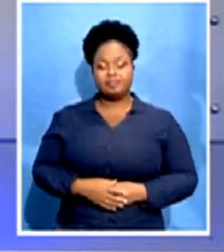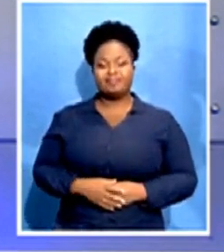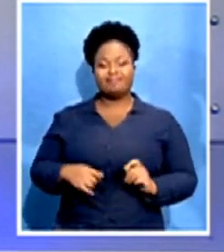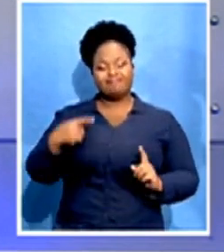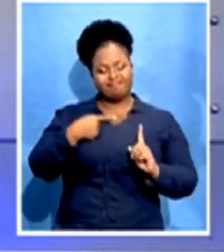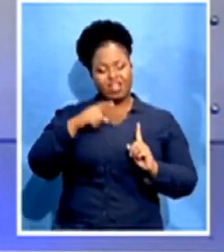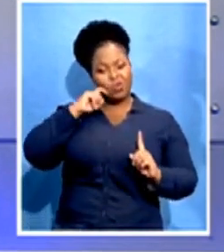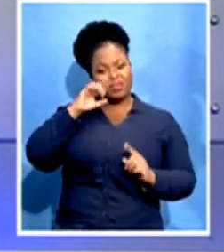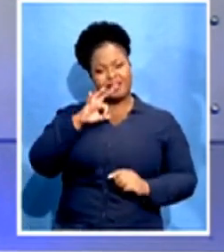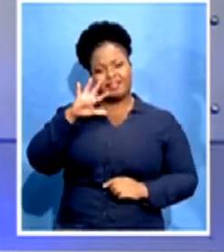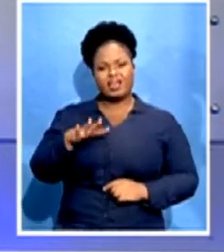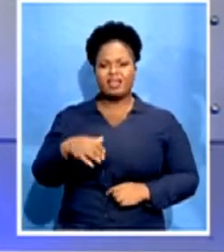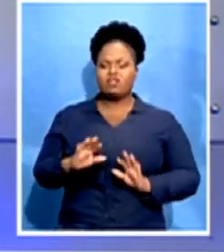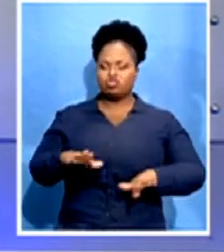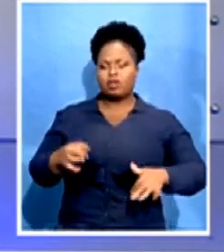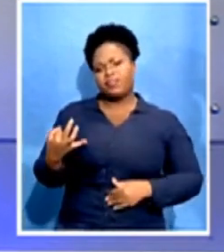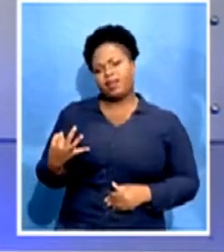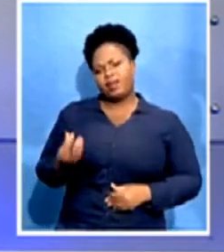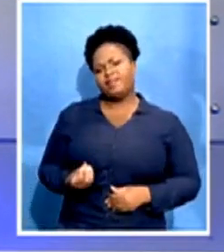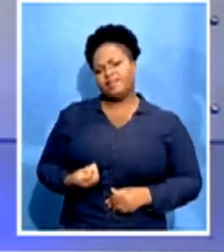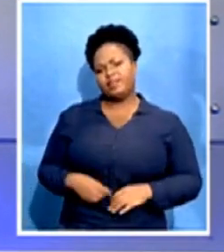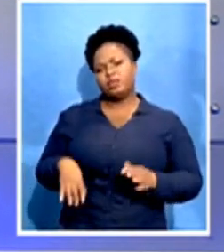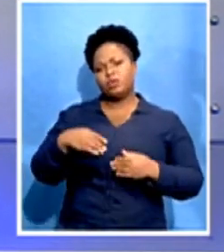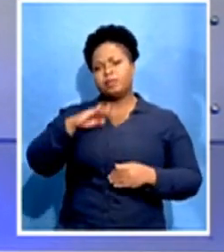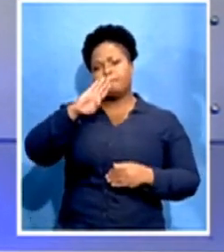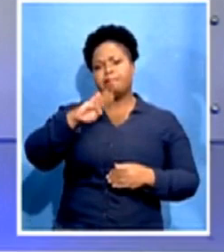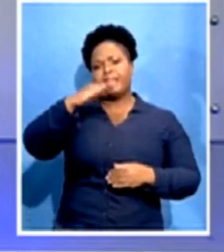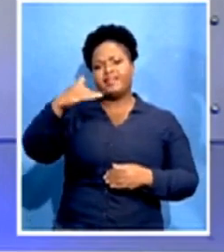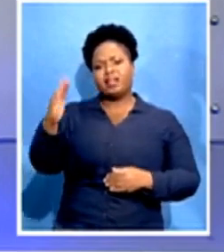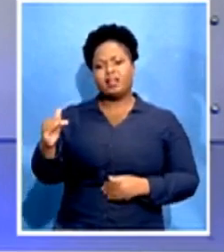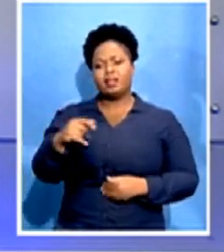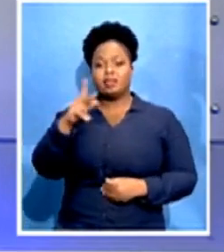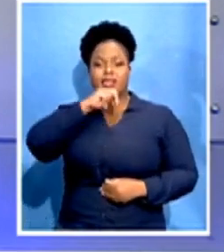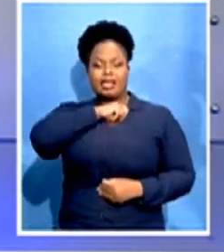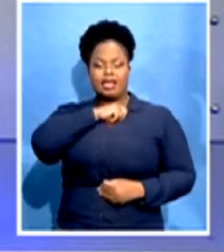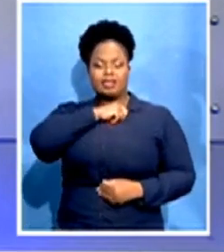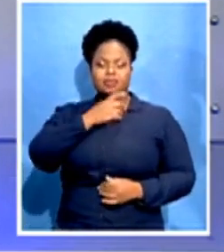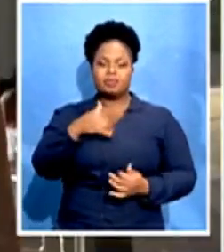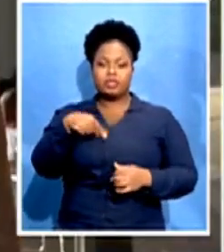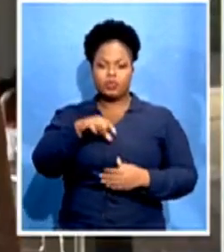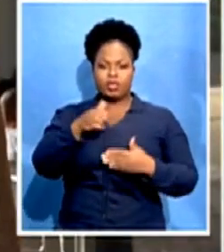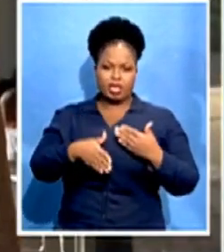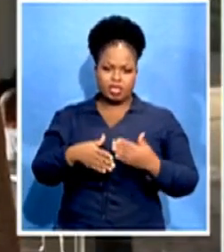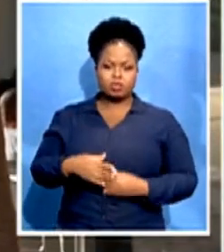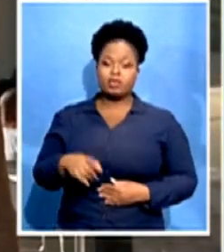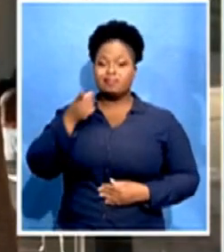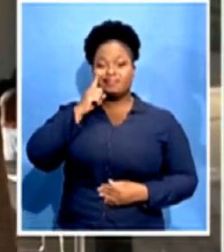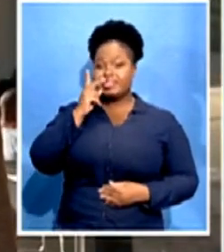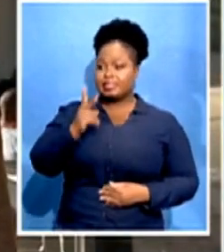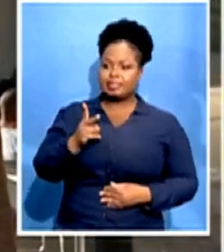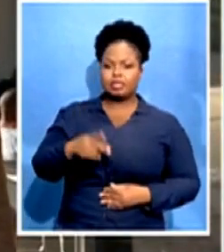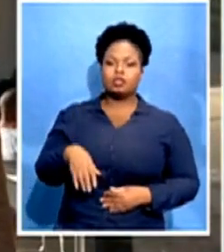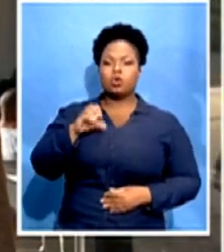will be buried in Bergville in Wazulu-Natal this weekend. For more on this, let's just live to our colleague, Ufense Sitimo. A very good morning to you,